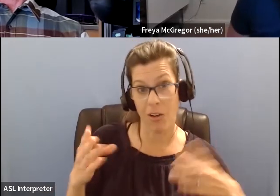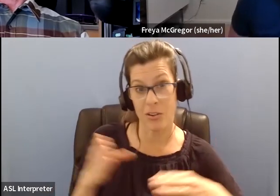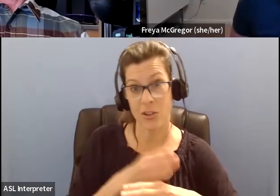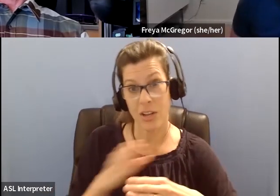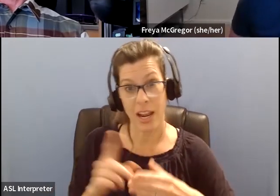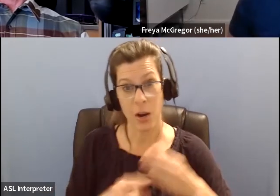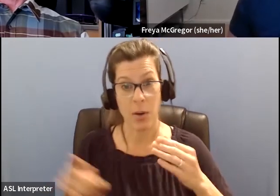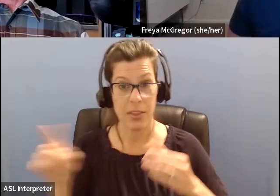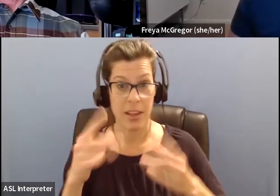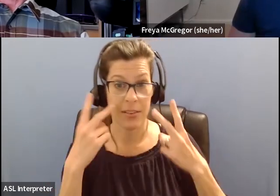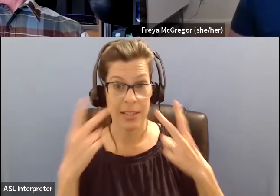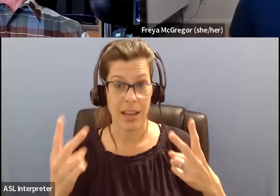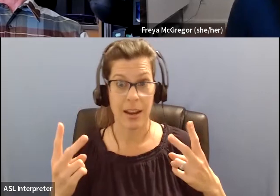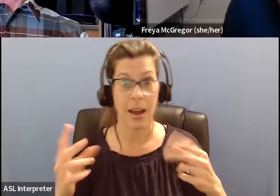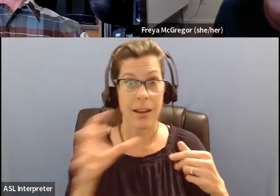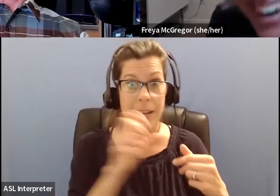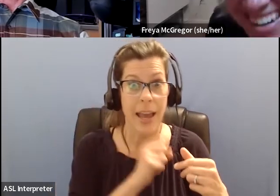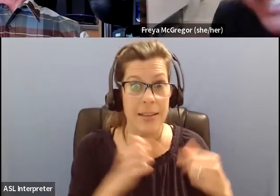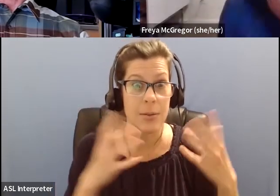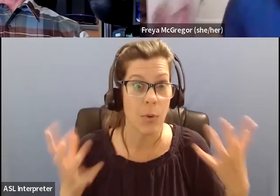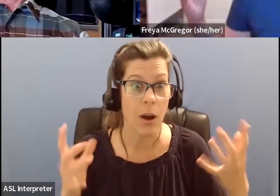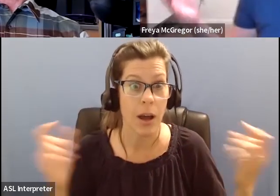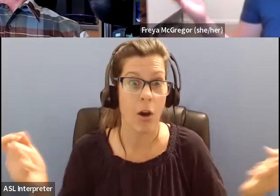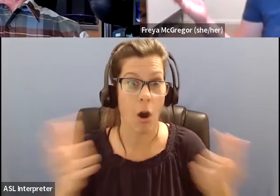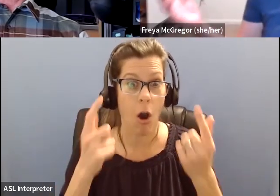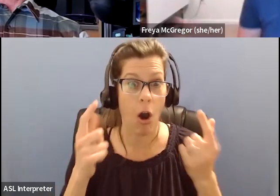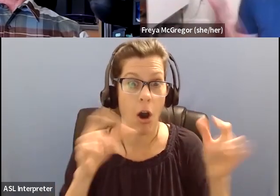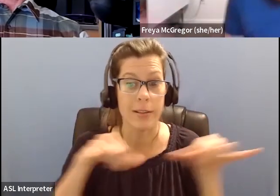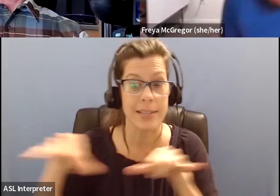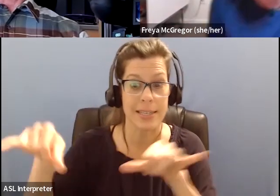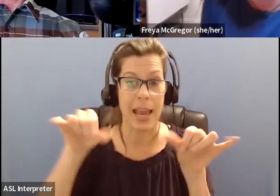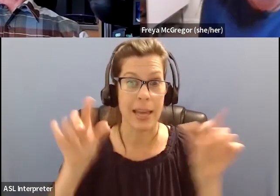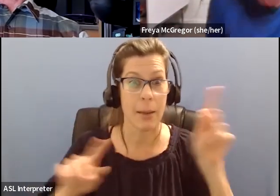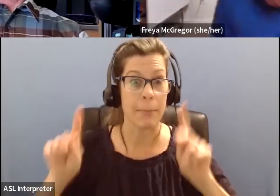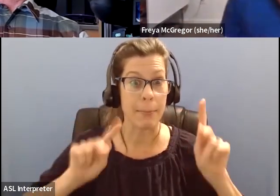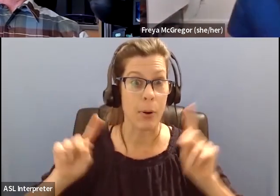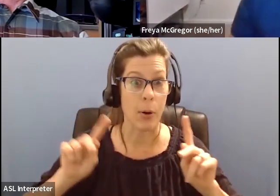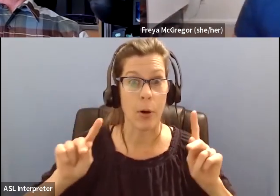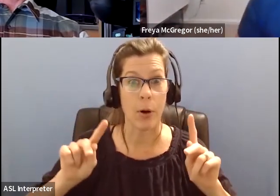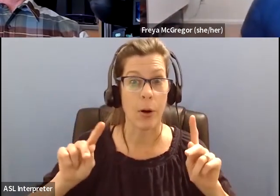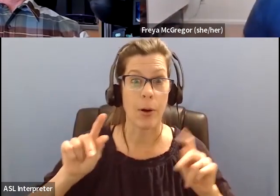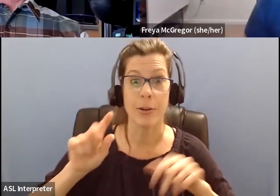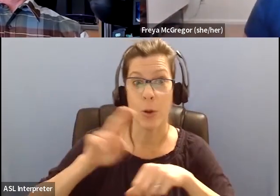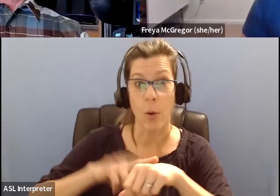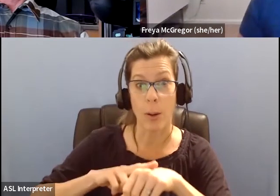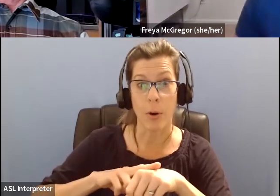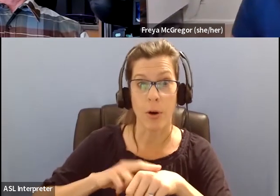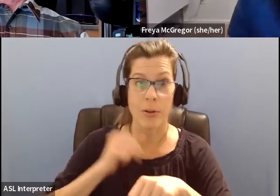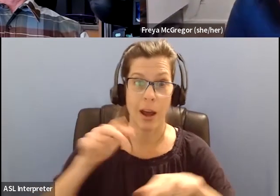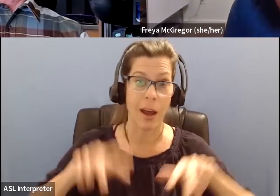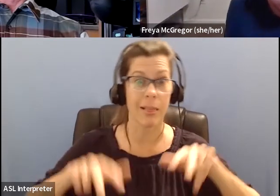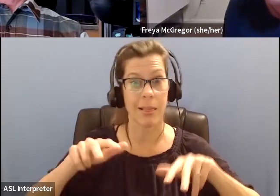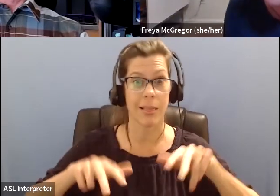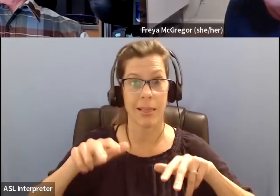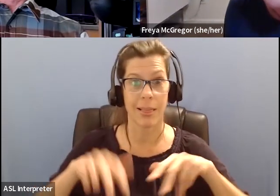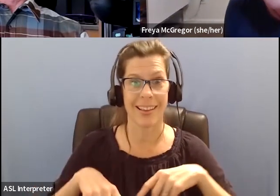what? People with disabilities are people too. Like, just be cool. Like, just be cool. And, and it's all, yeah.